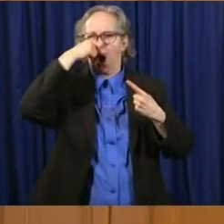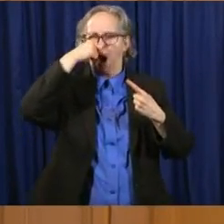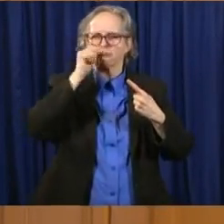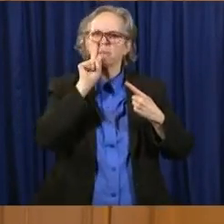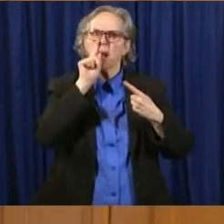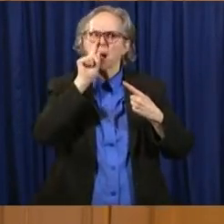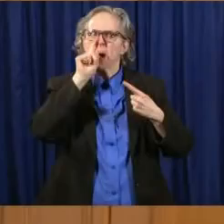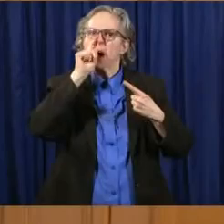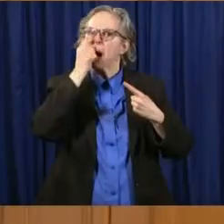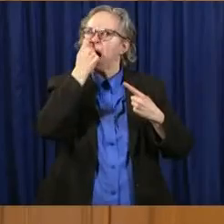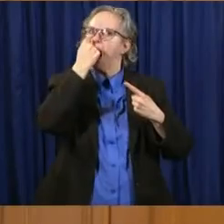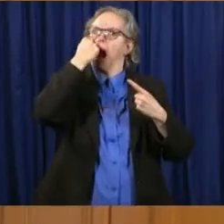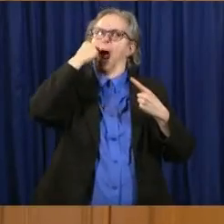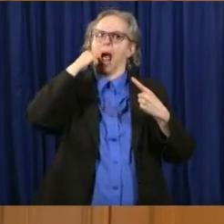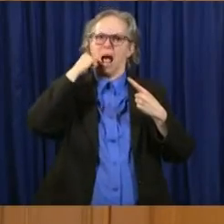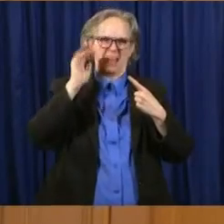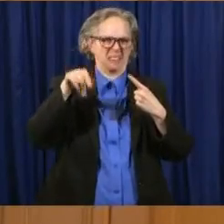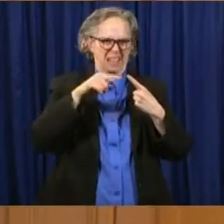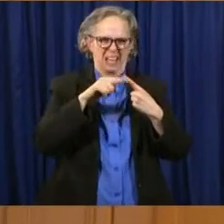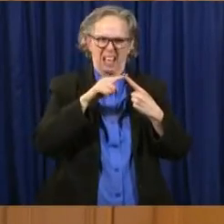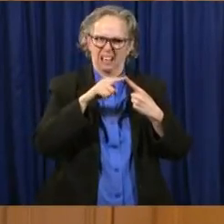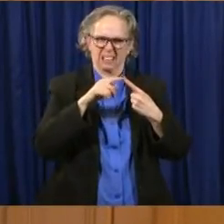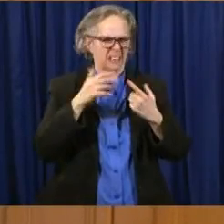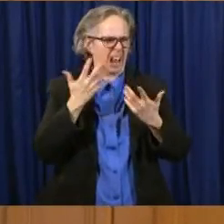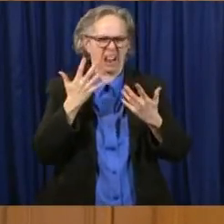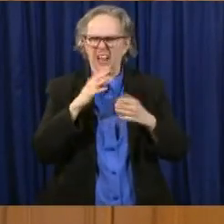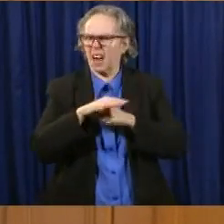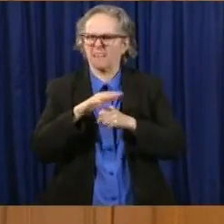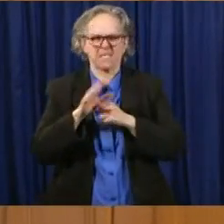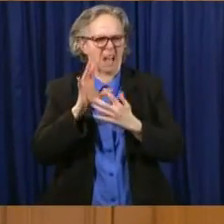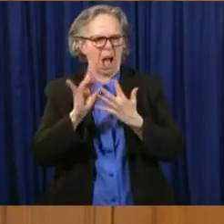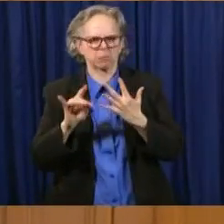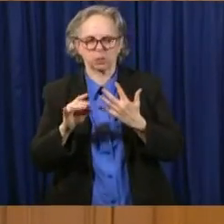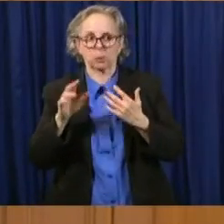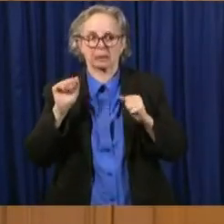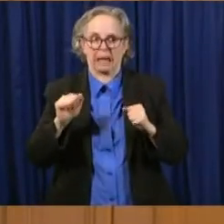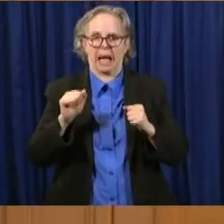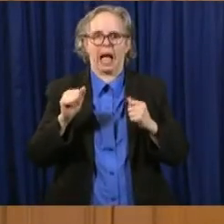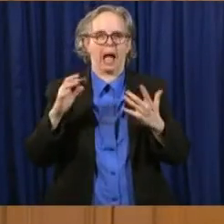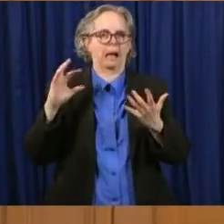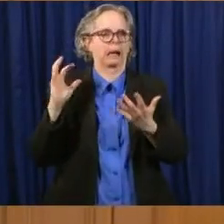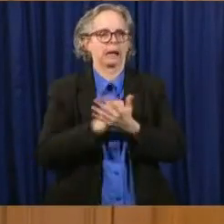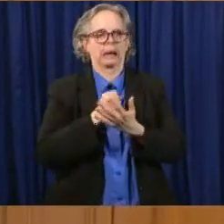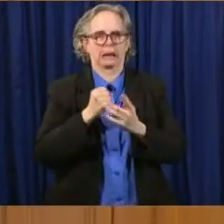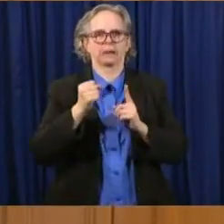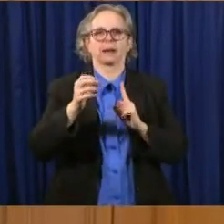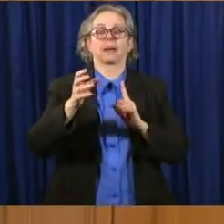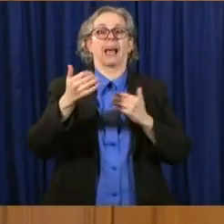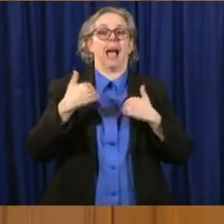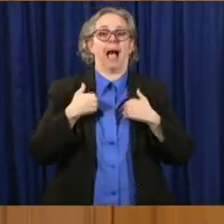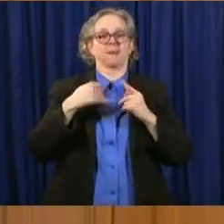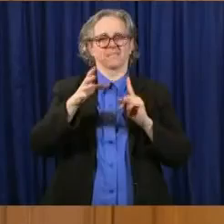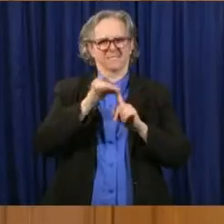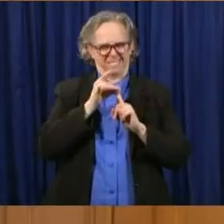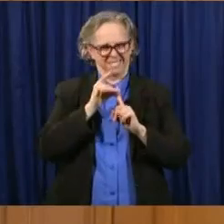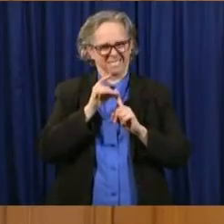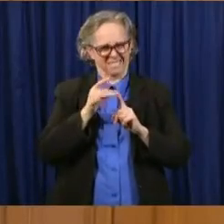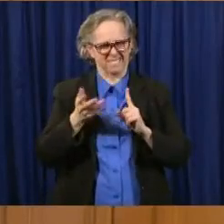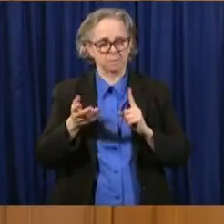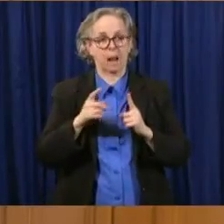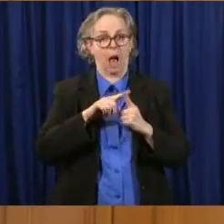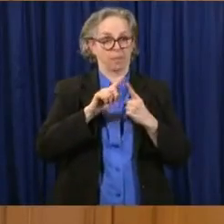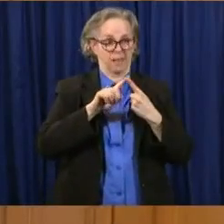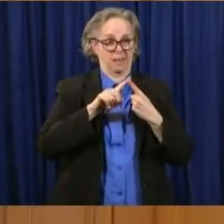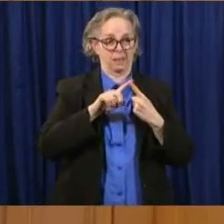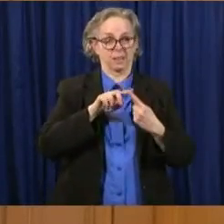of things that tell you you have it right now. The kind of test that the other kind of test tells you that you've had it.